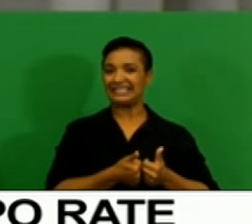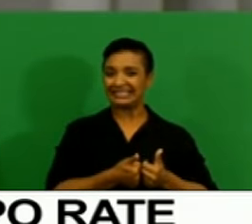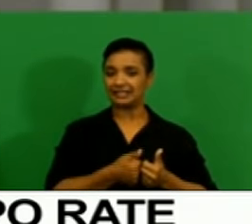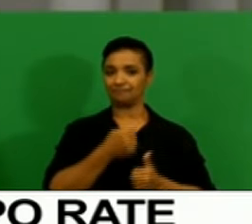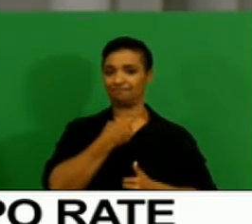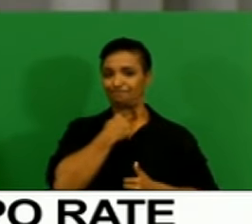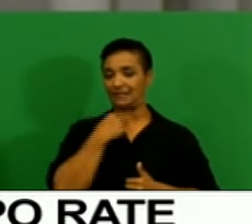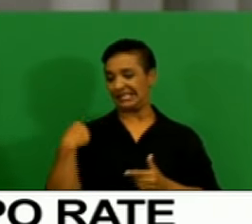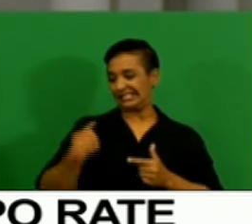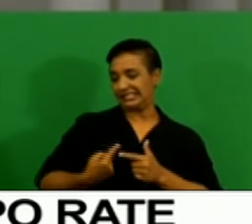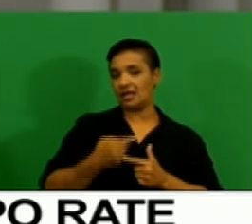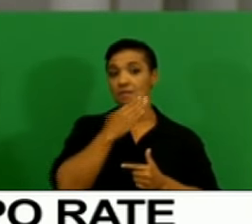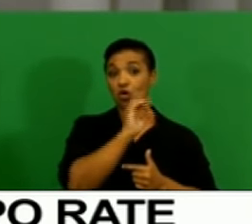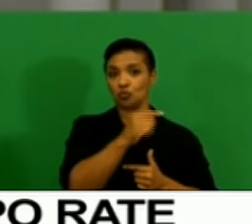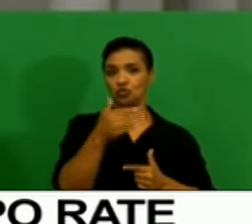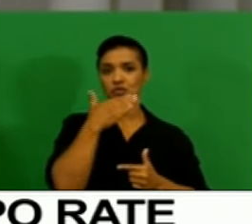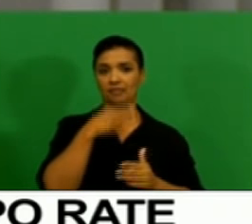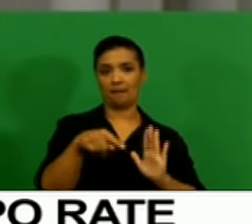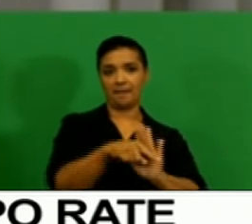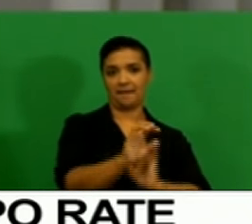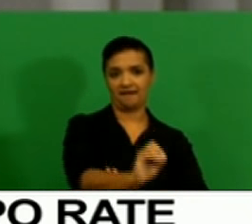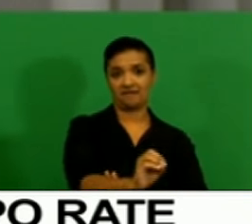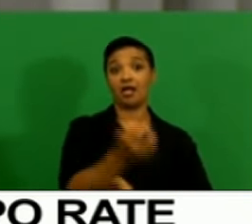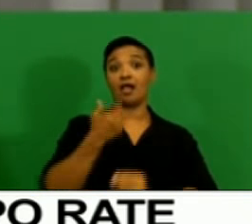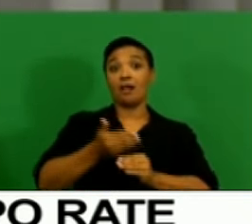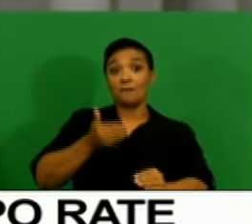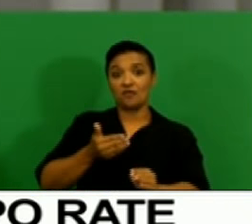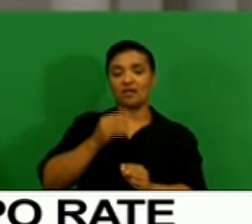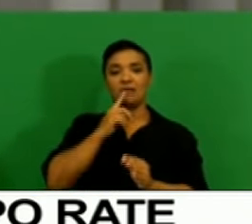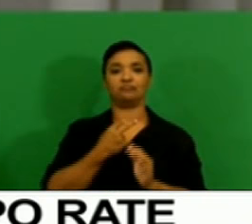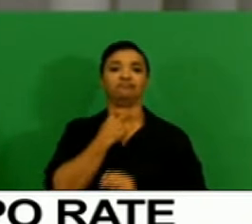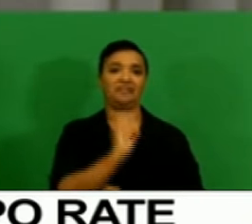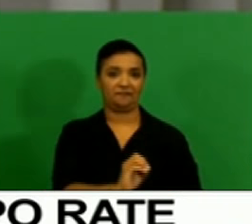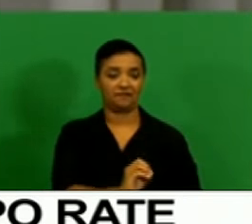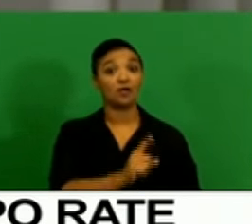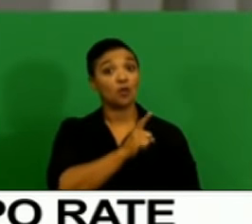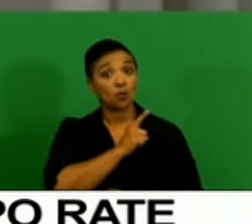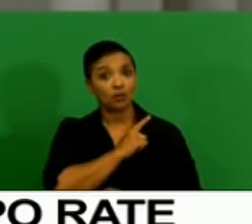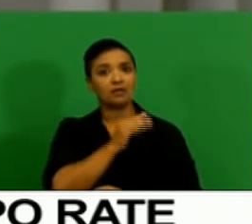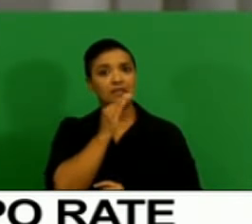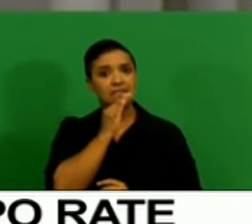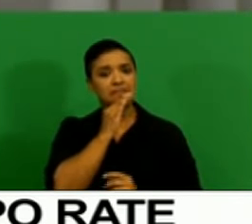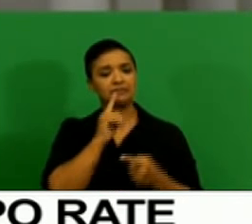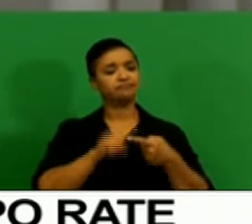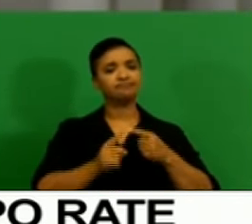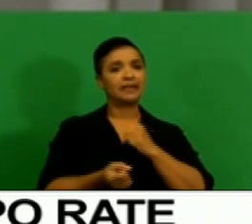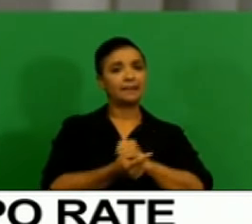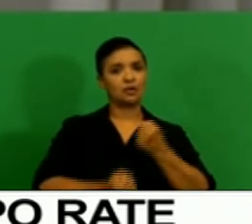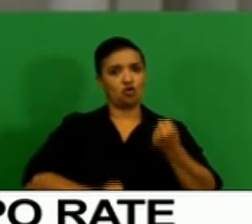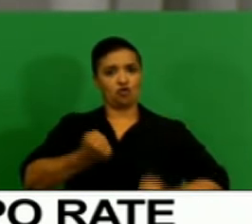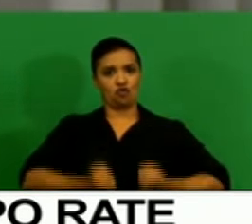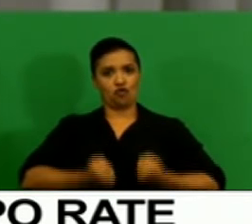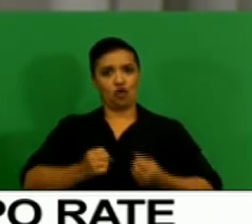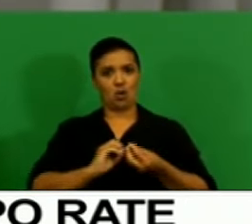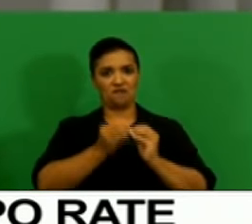following a recovery in the previous quarter. Much of this decline was driven by the new vehicle sector.